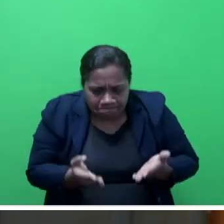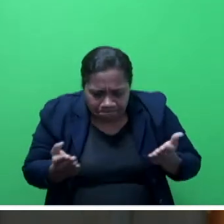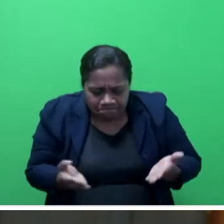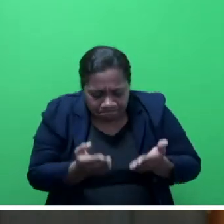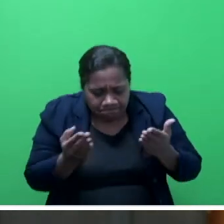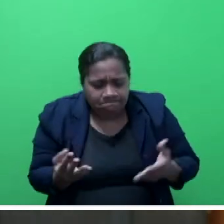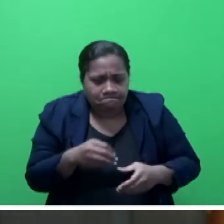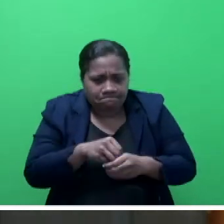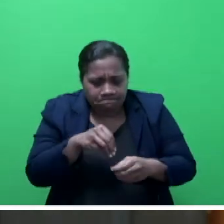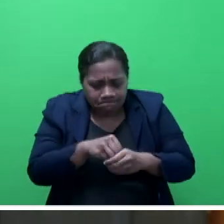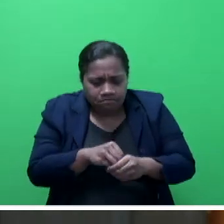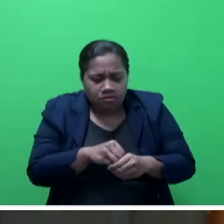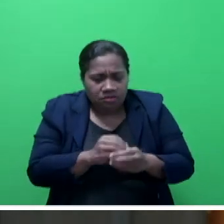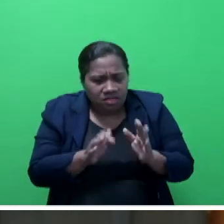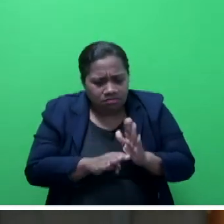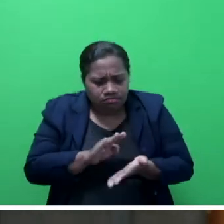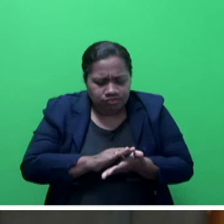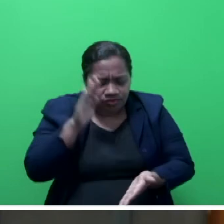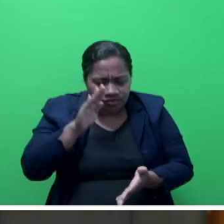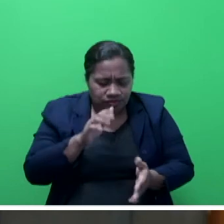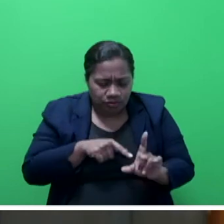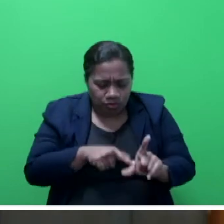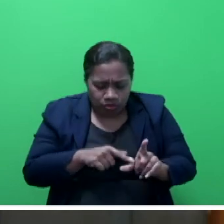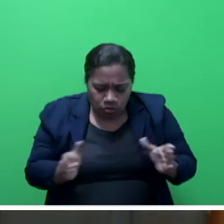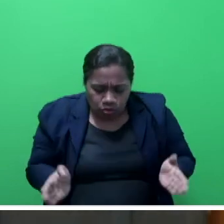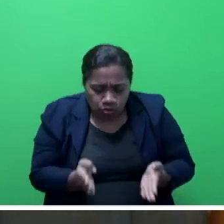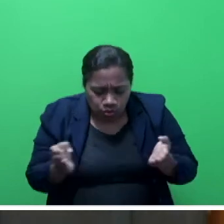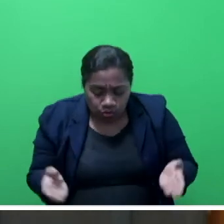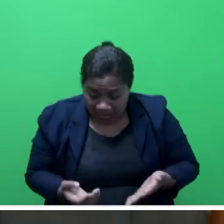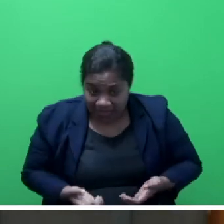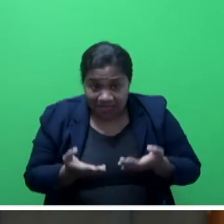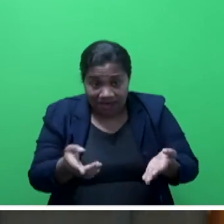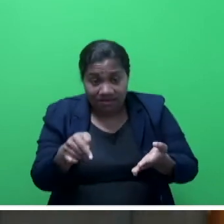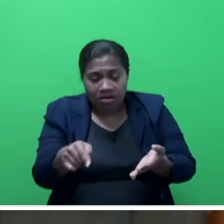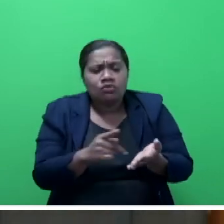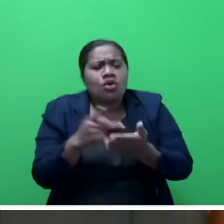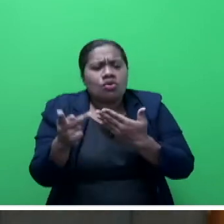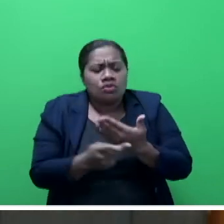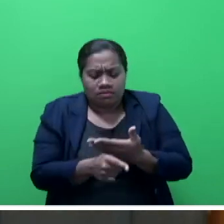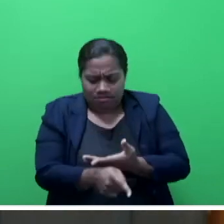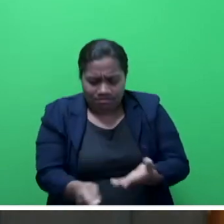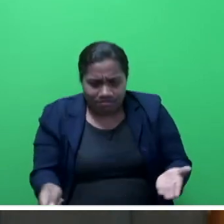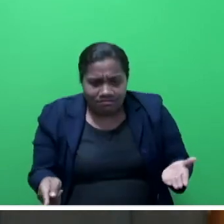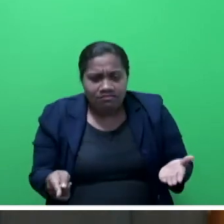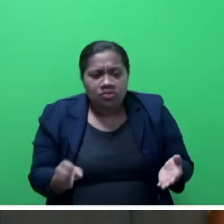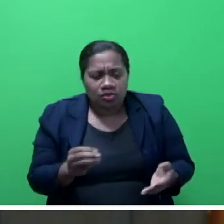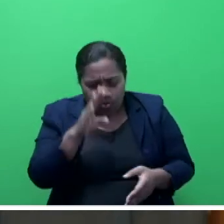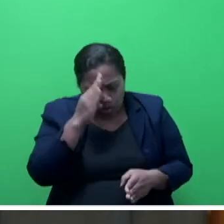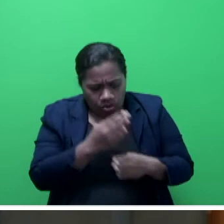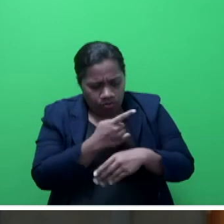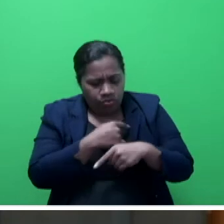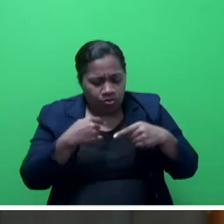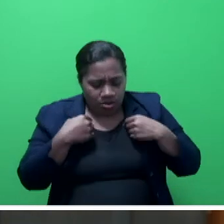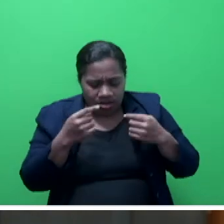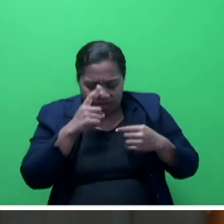Speaker Say, given the impact of these programs on the ground and we hope that we will be able to provide them